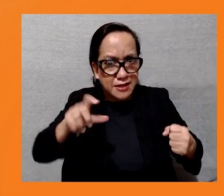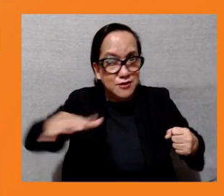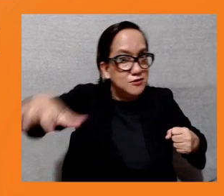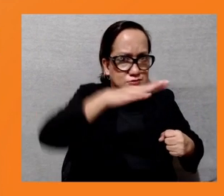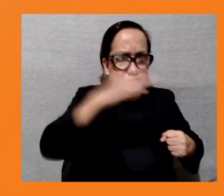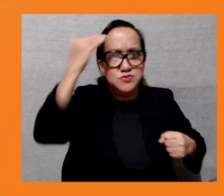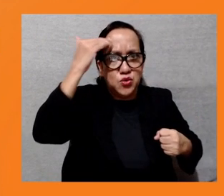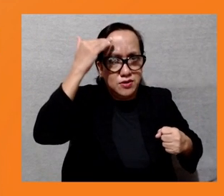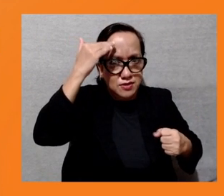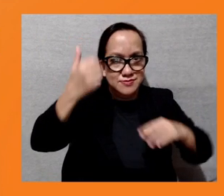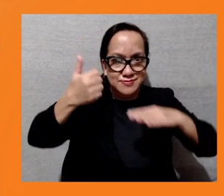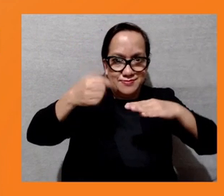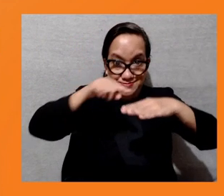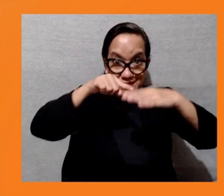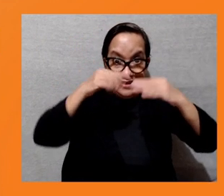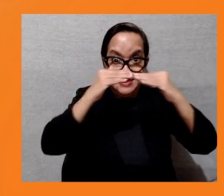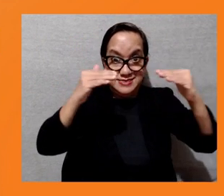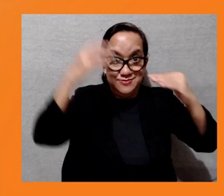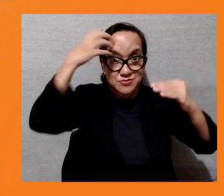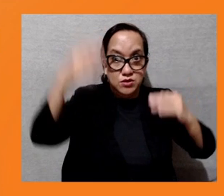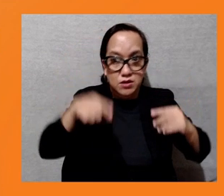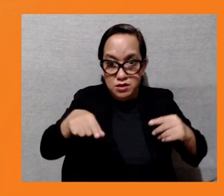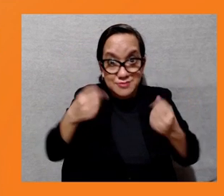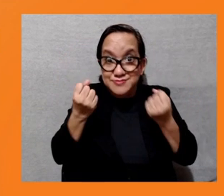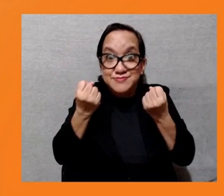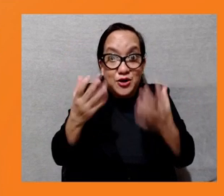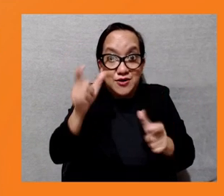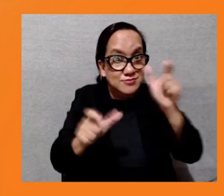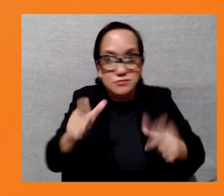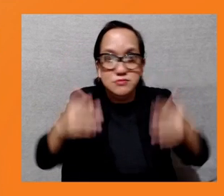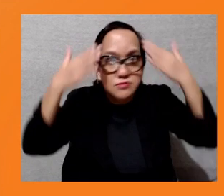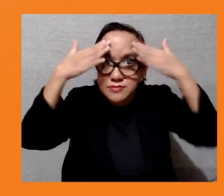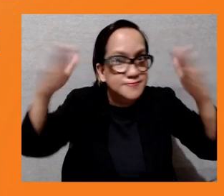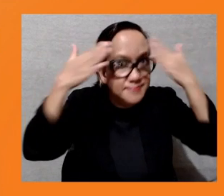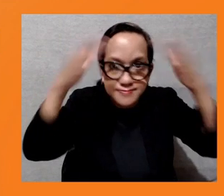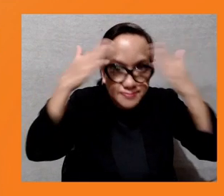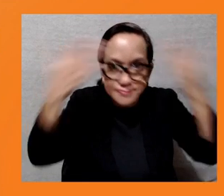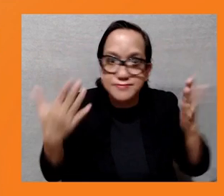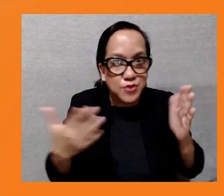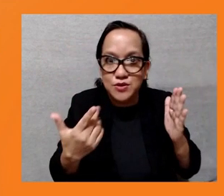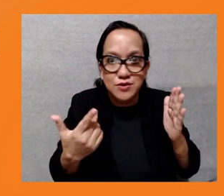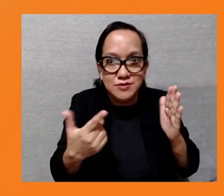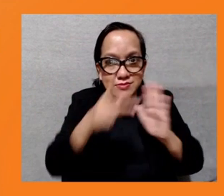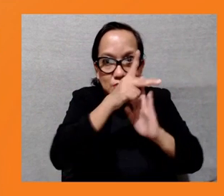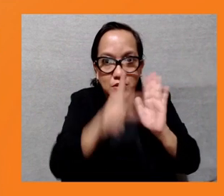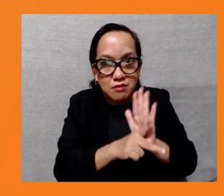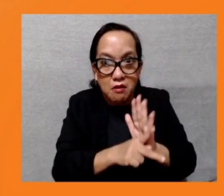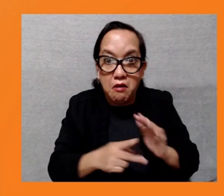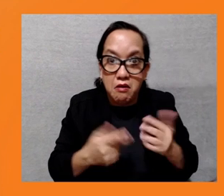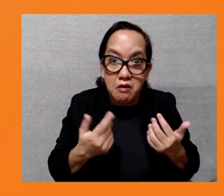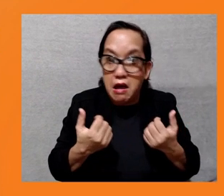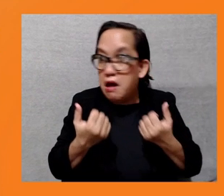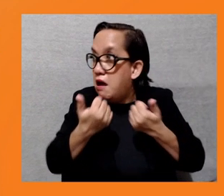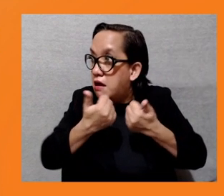projects and often informal workers like I described, how do you ensure that they are really safeguarded by these